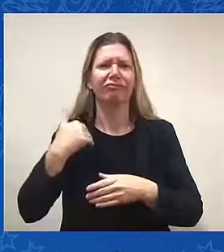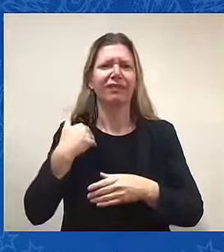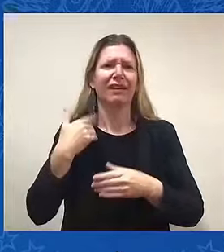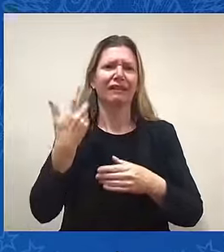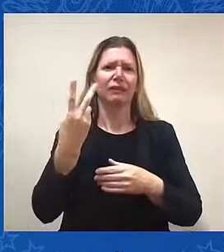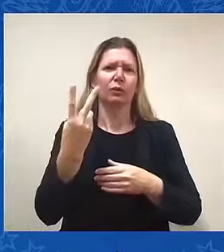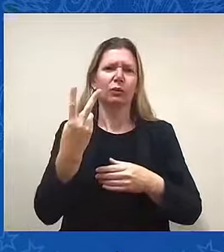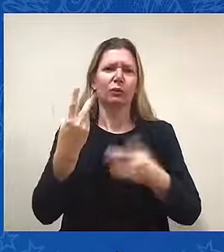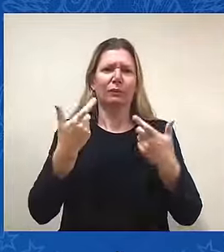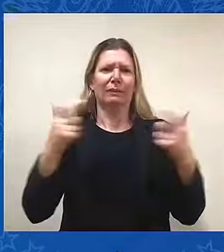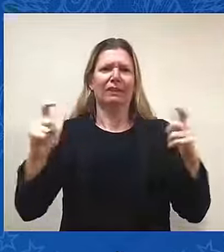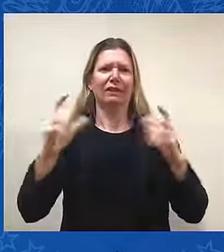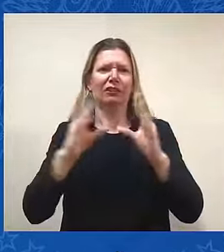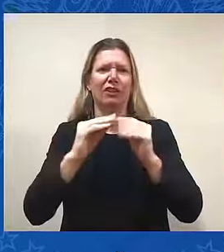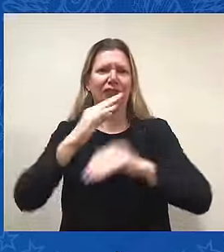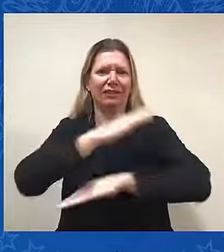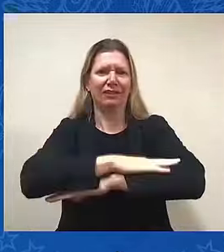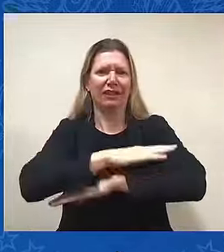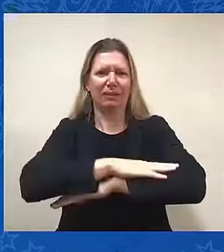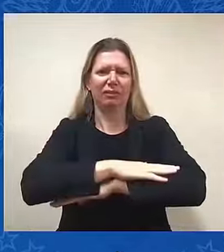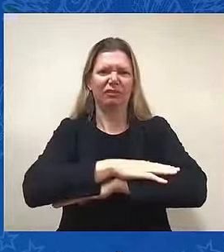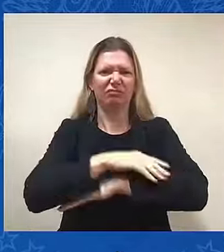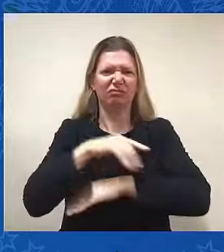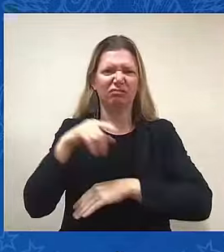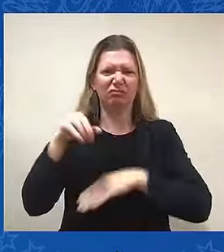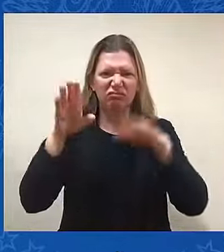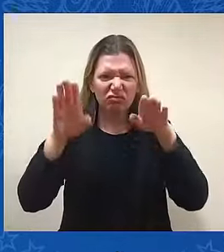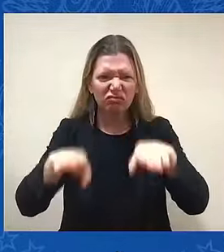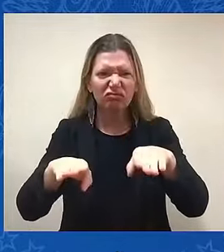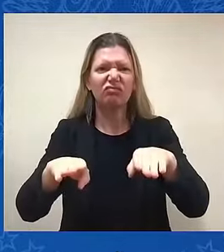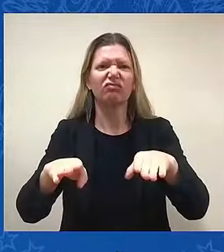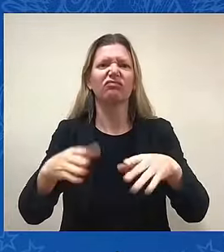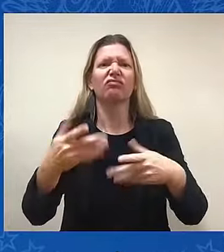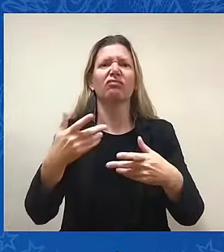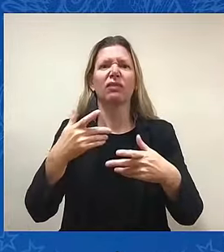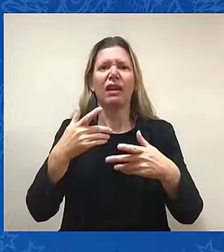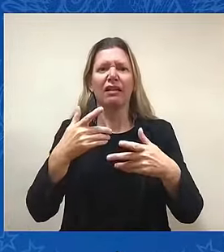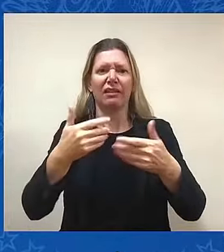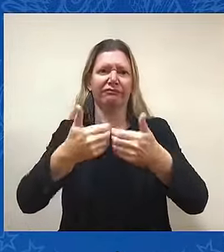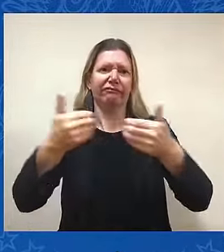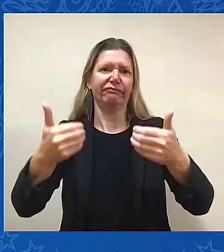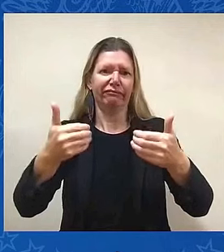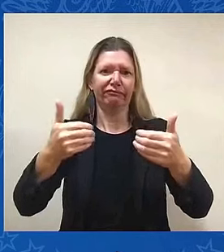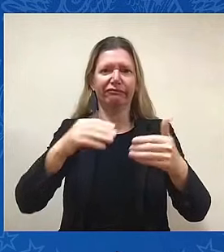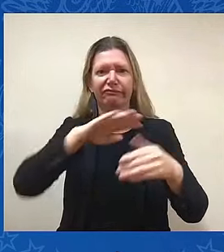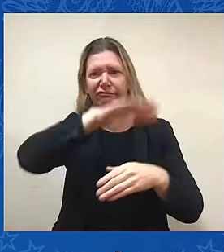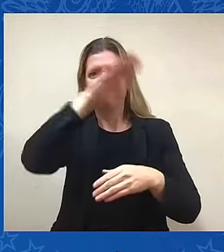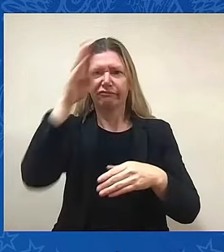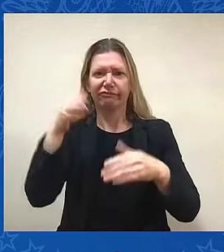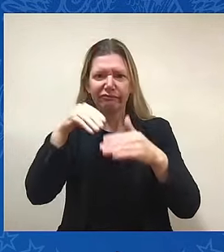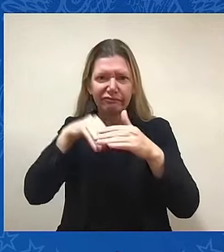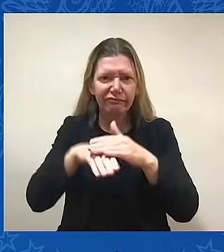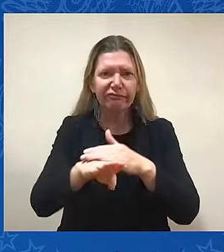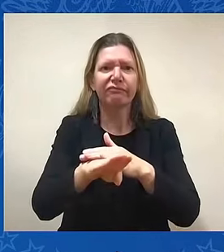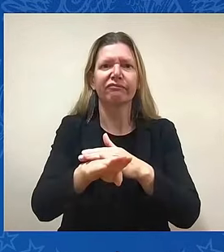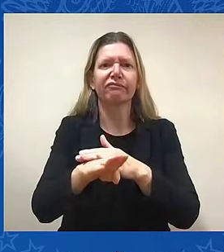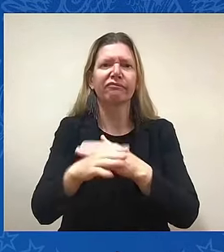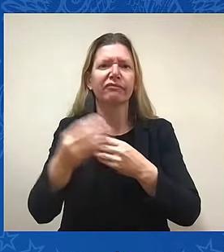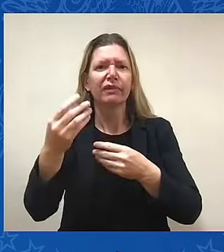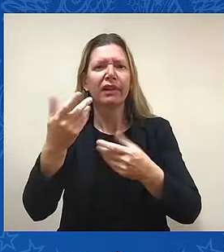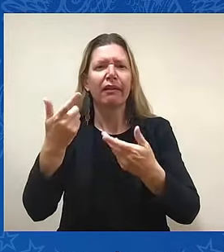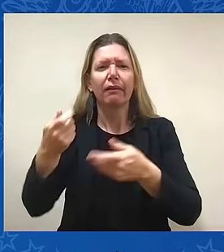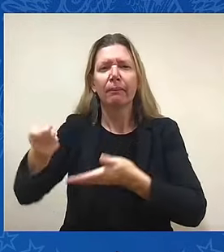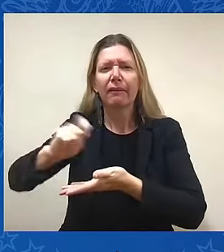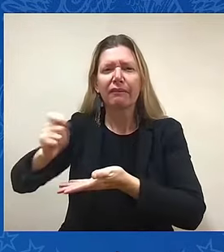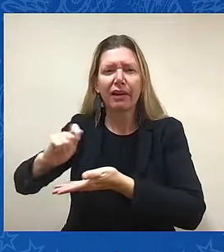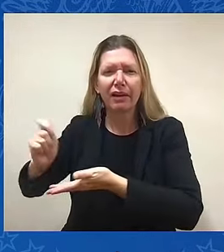two in a buffet place. And you'd go and you'd sit with the people you had strong disagreements with on almost everything.